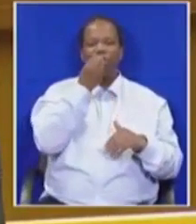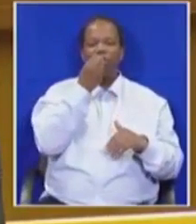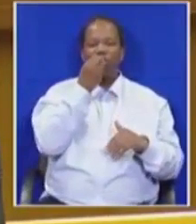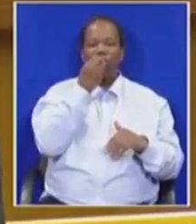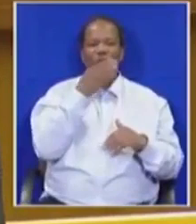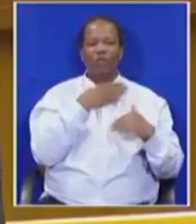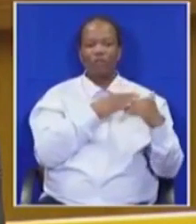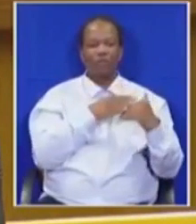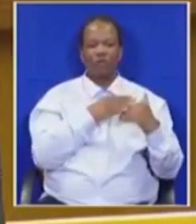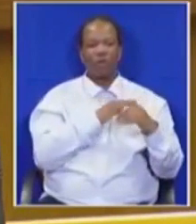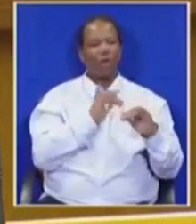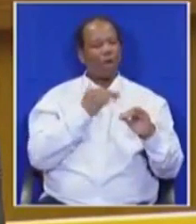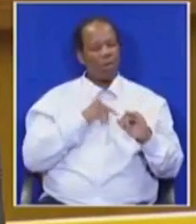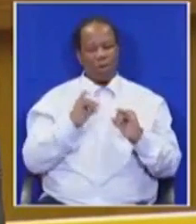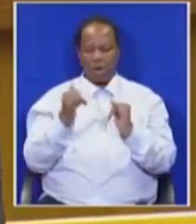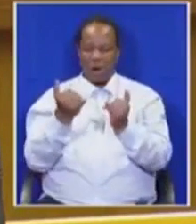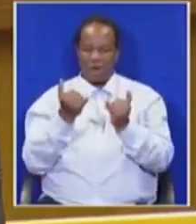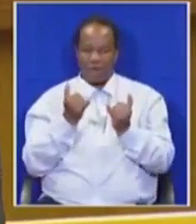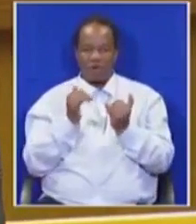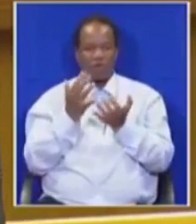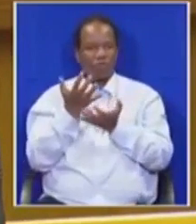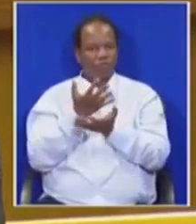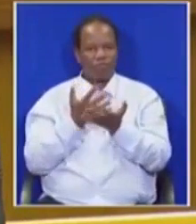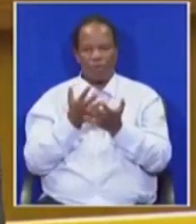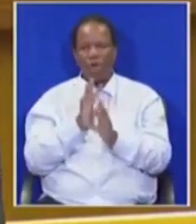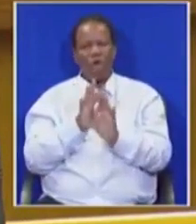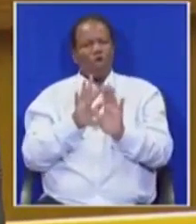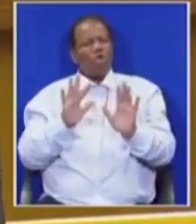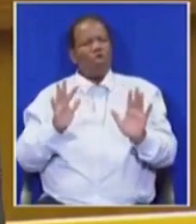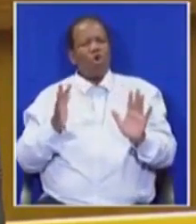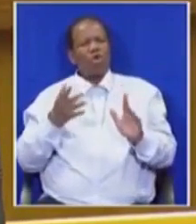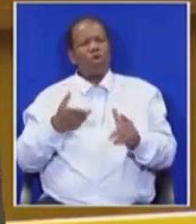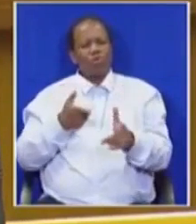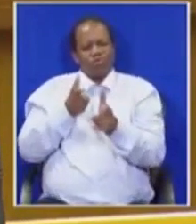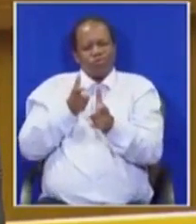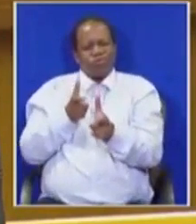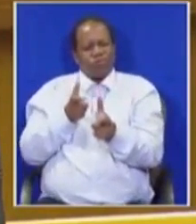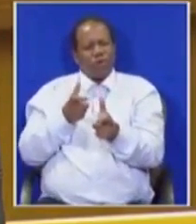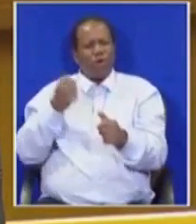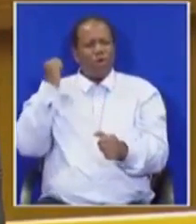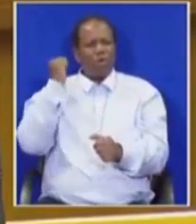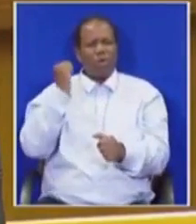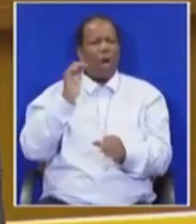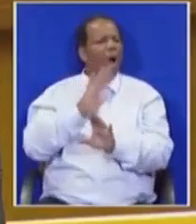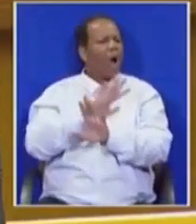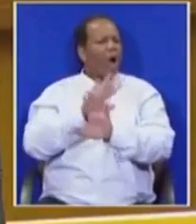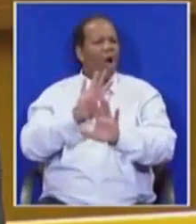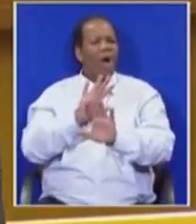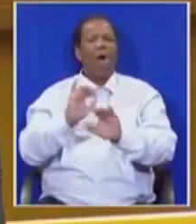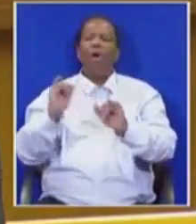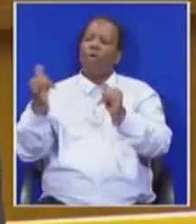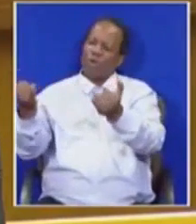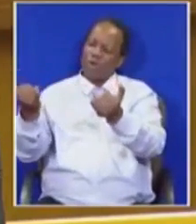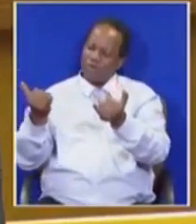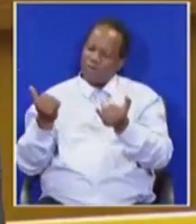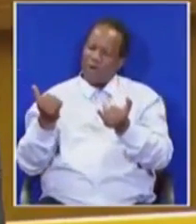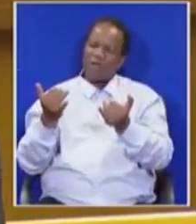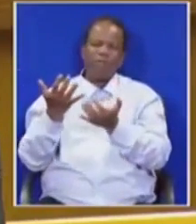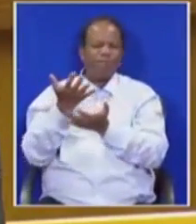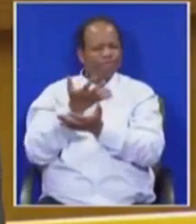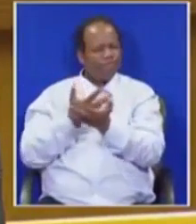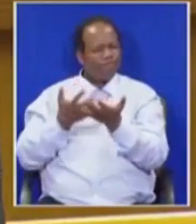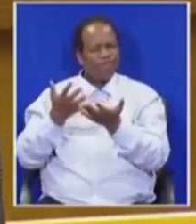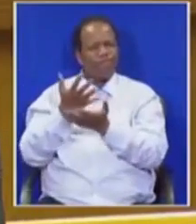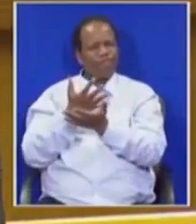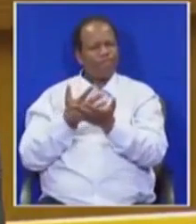invite you to engage, not to pick up spears and guns. We invite you to come to the table and realize that nothing